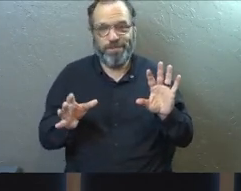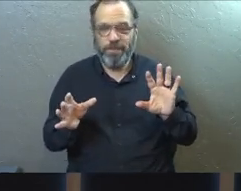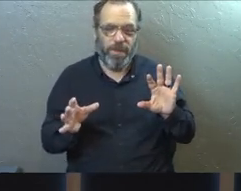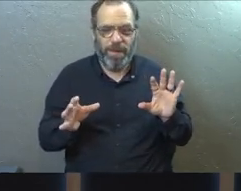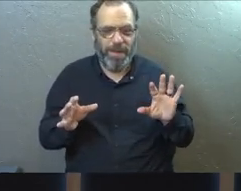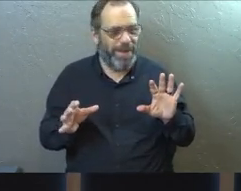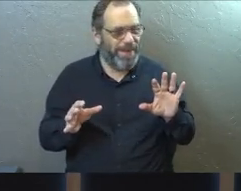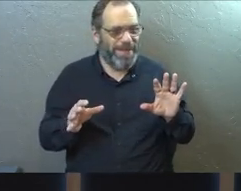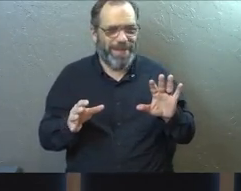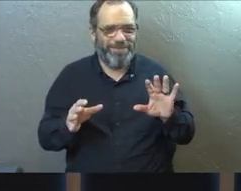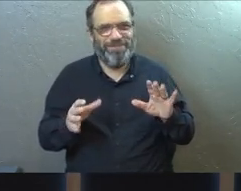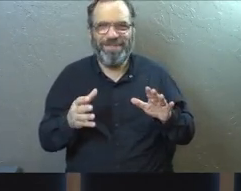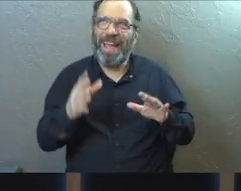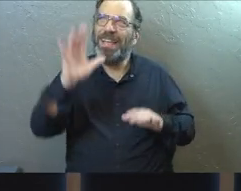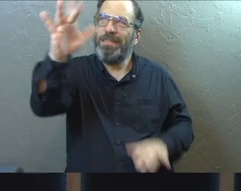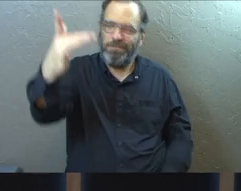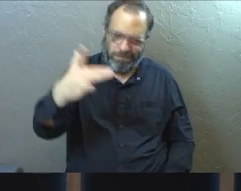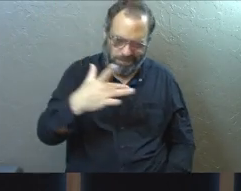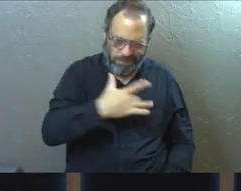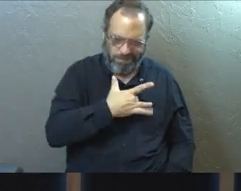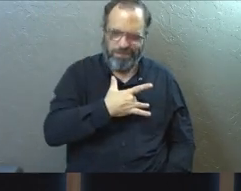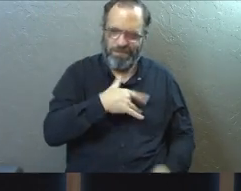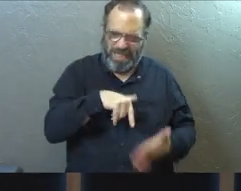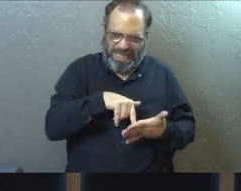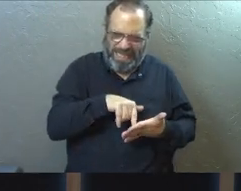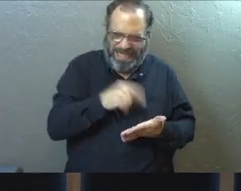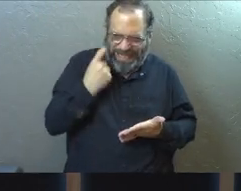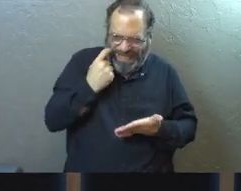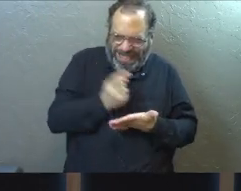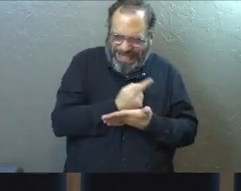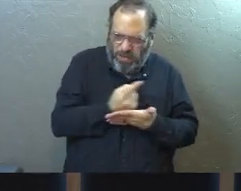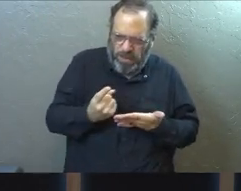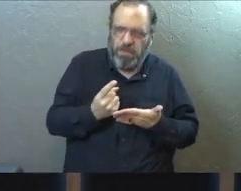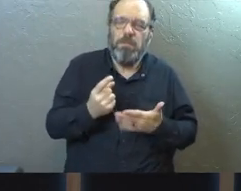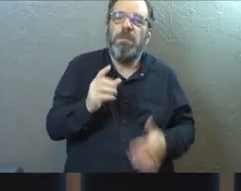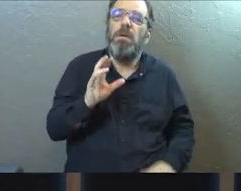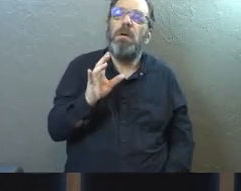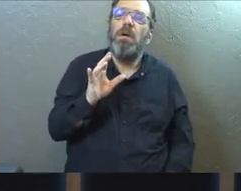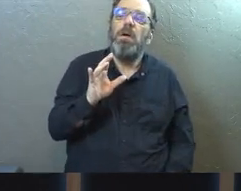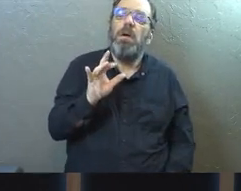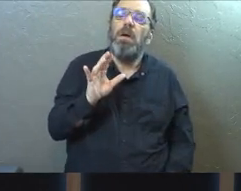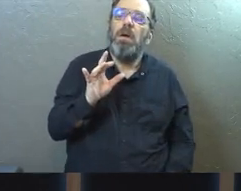something that I just feel like God really laid on my heart early in the week to just bring up and talk about.